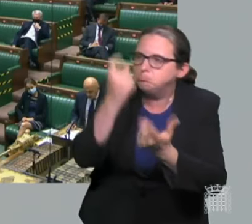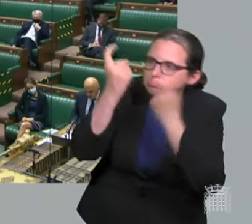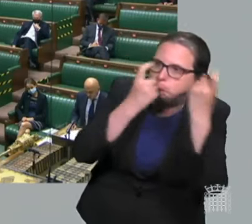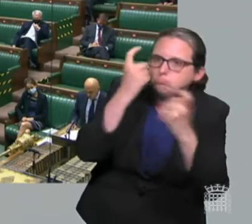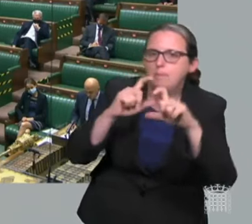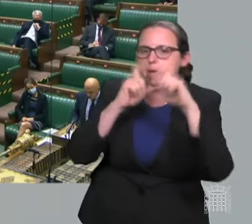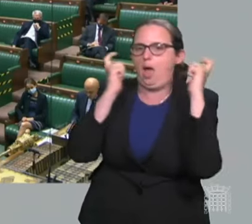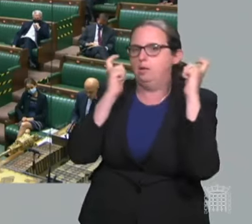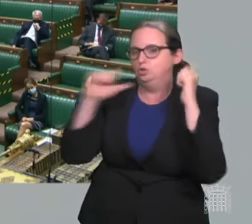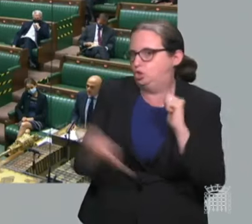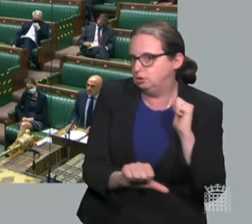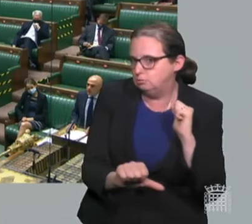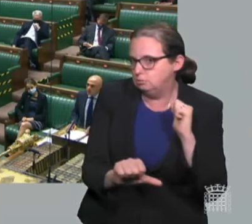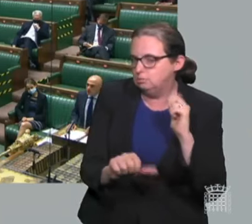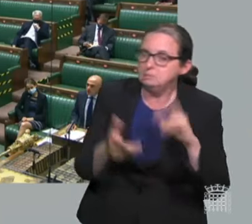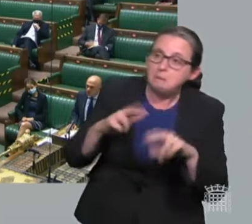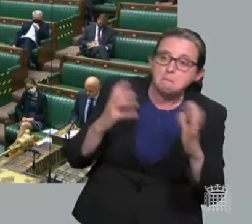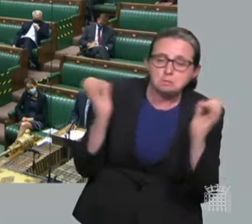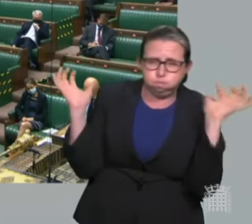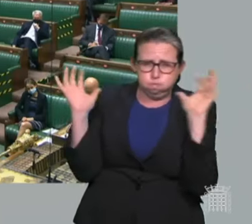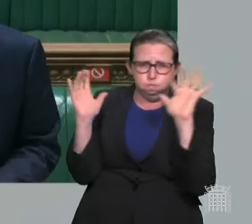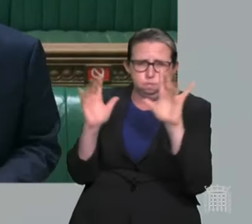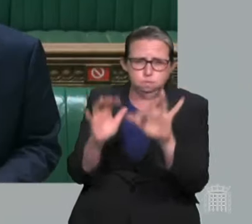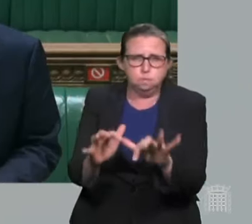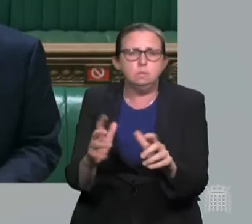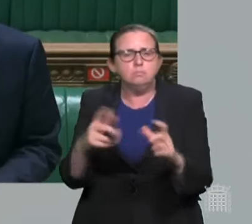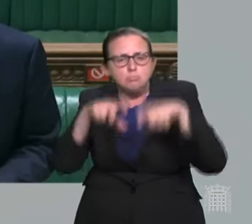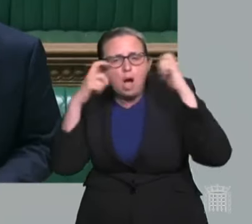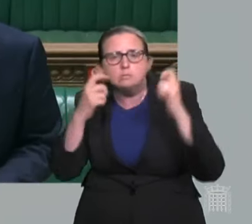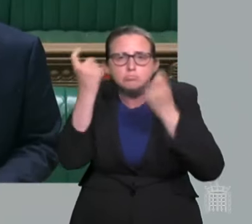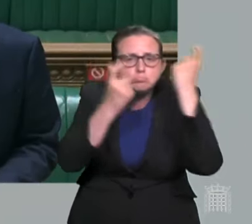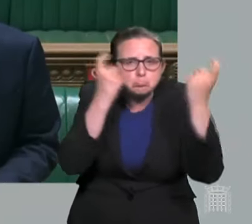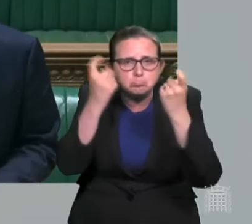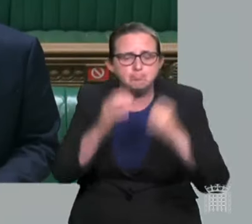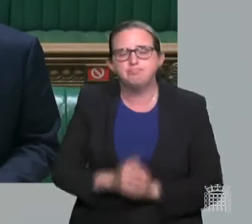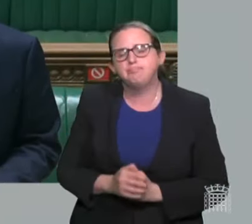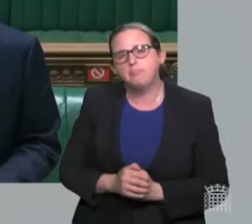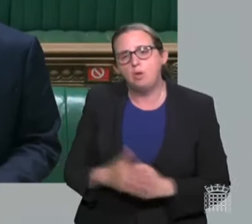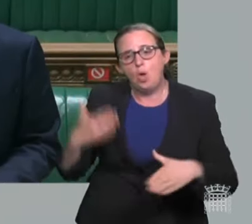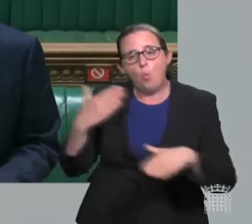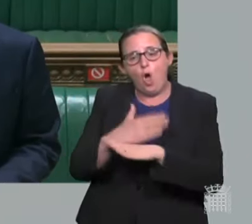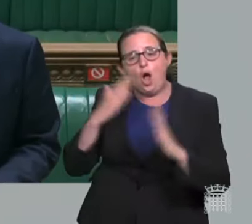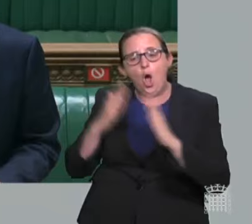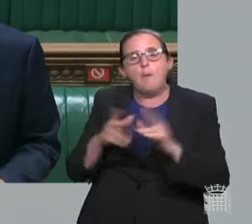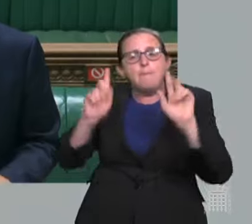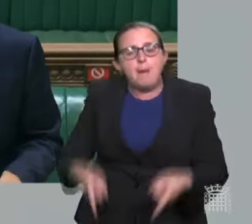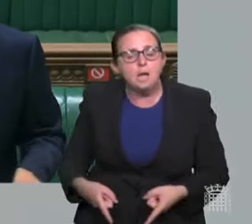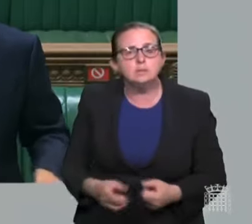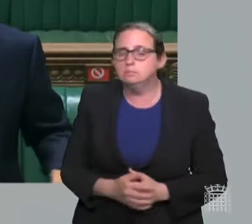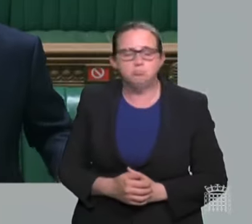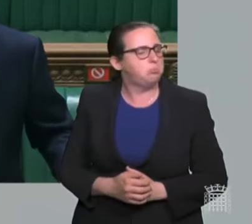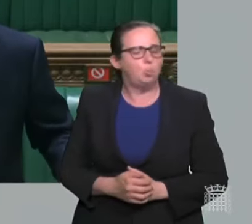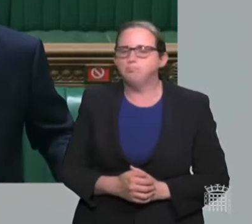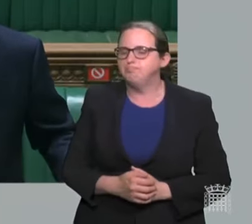It will no longer be necessary to work from home. There will be no limits on the number of people